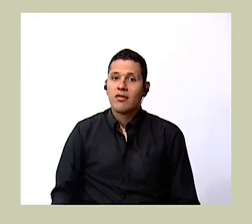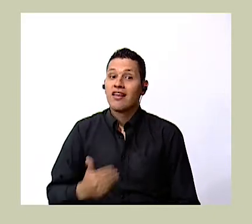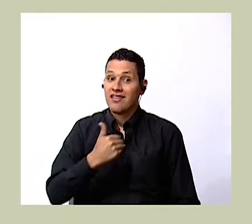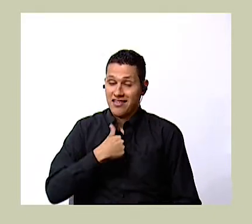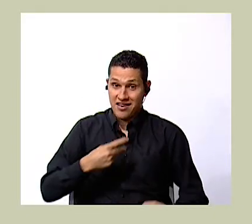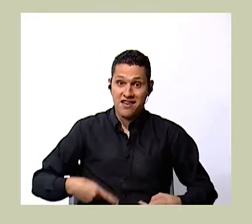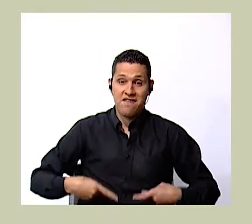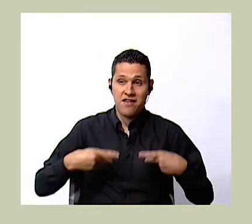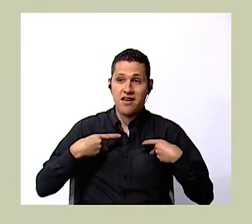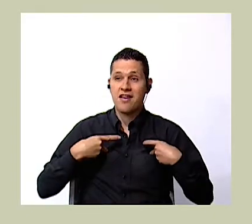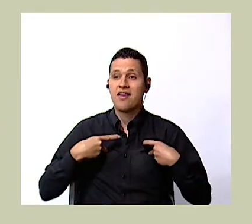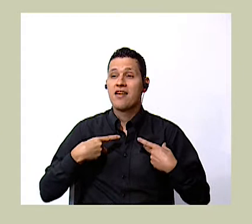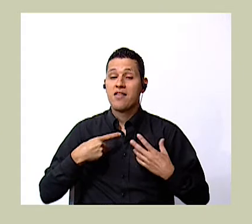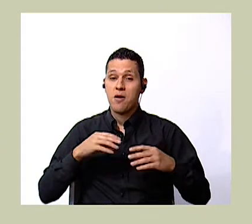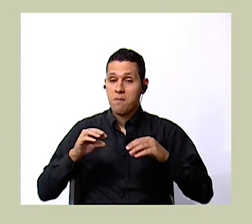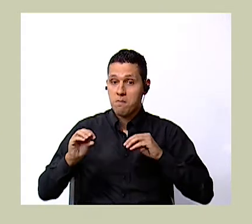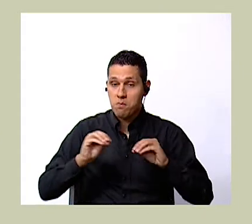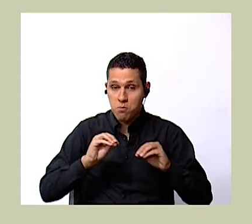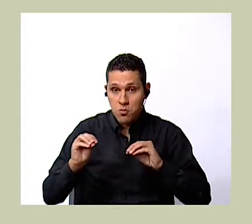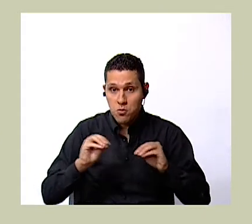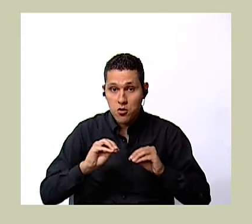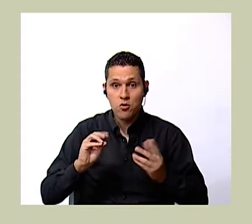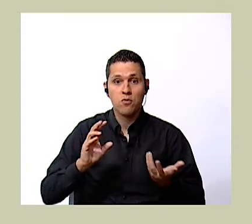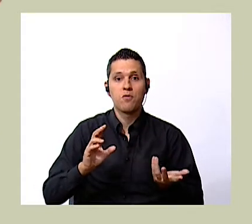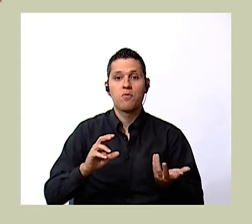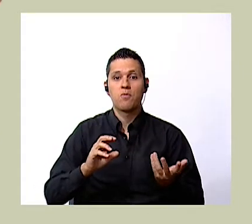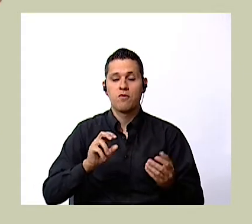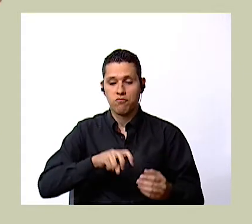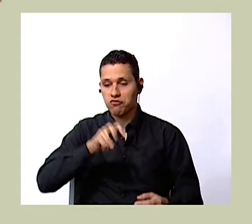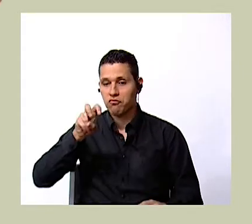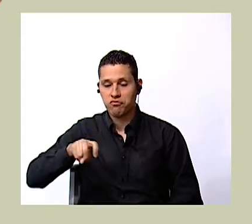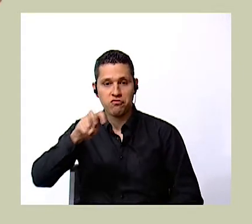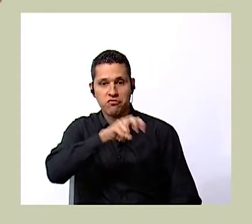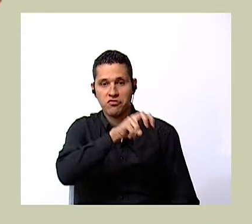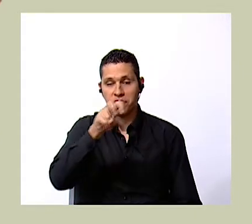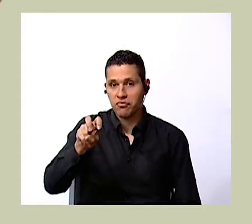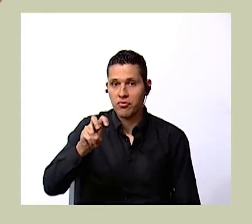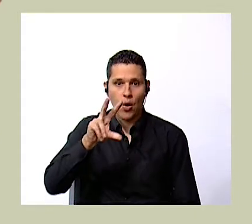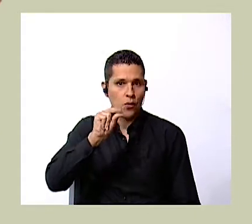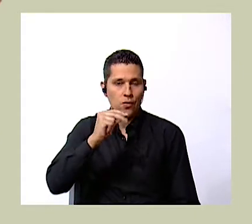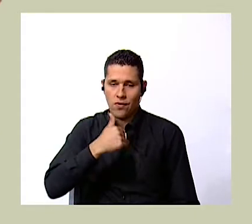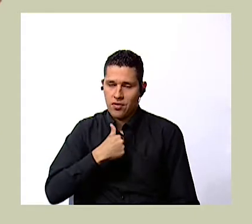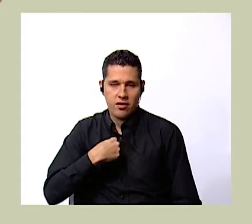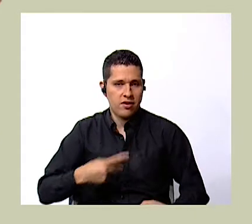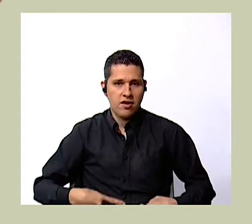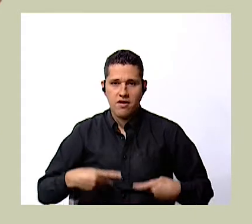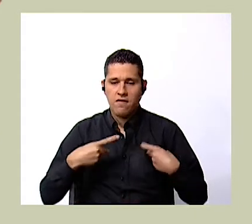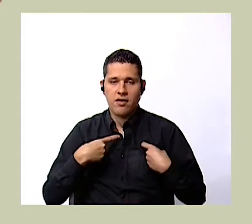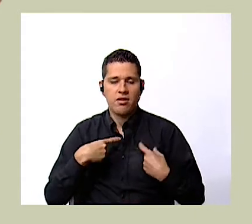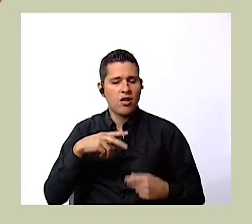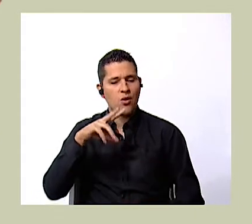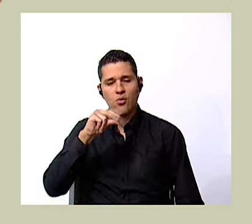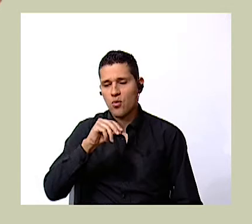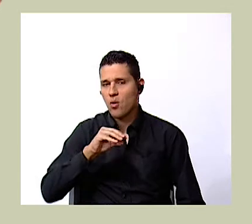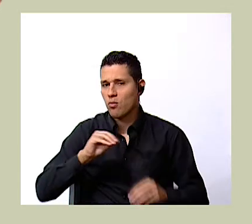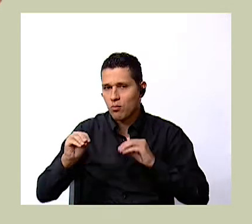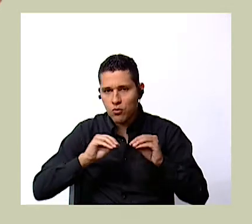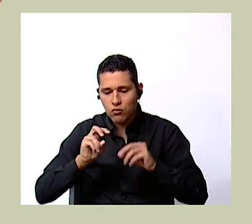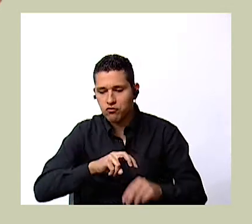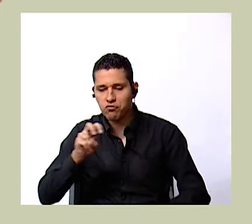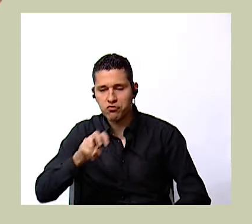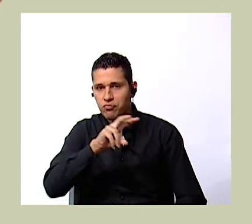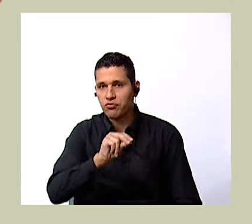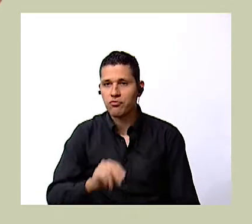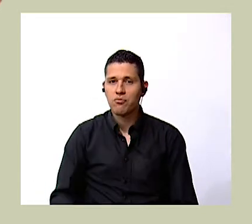and non-living things don't move living things reproduce and non